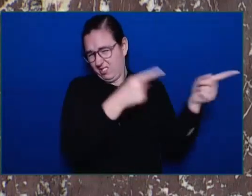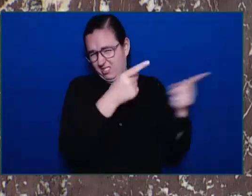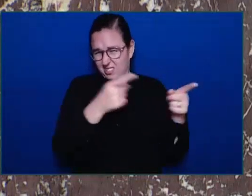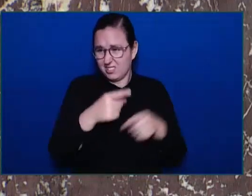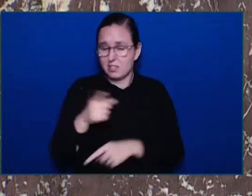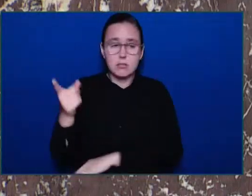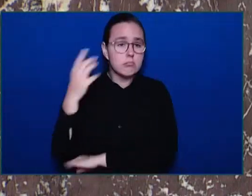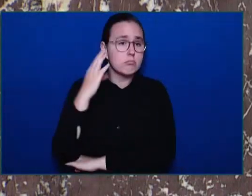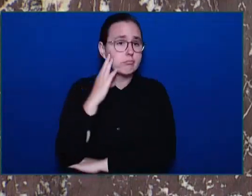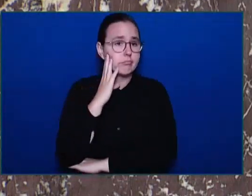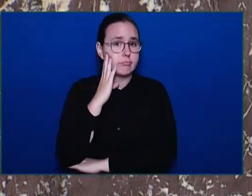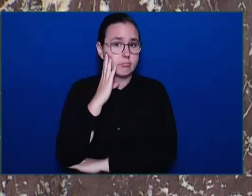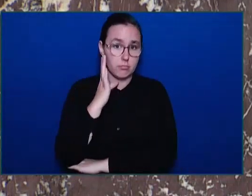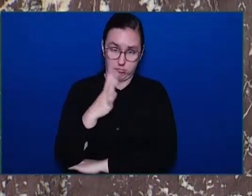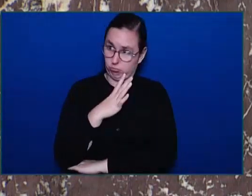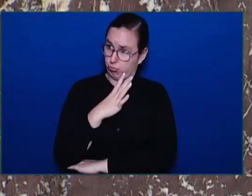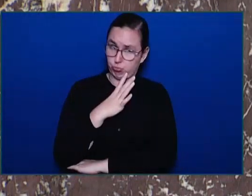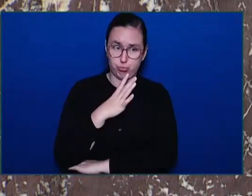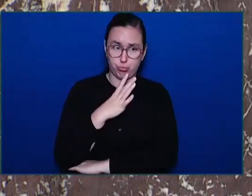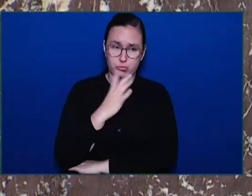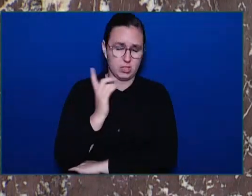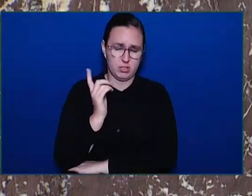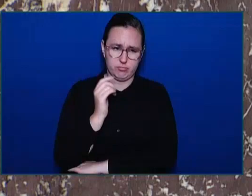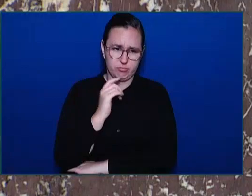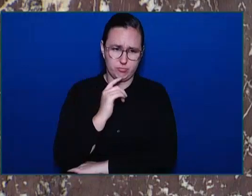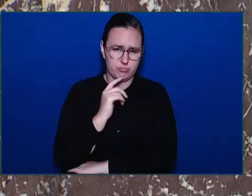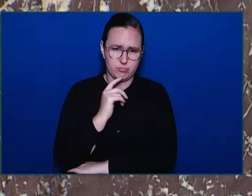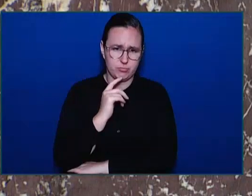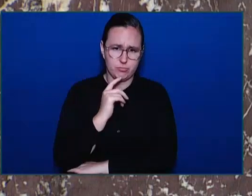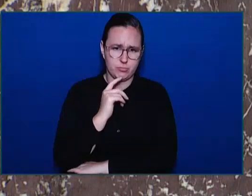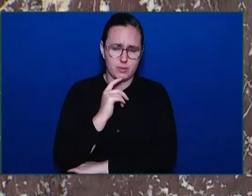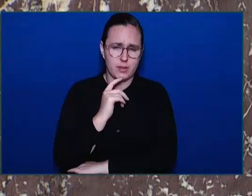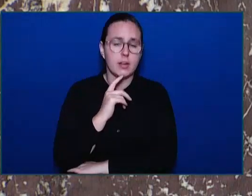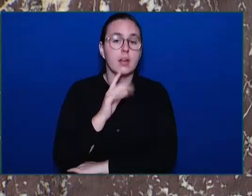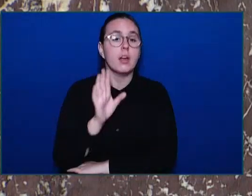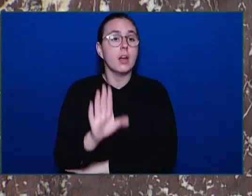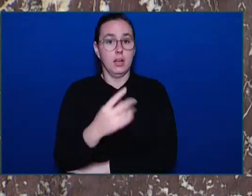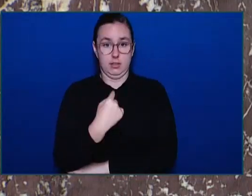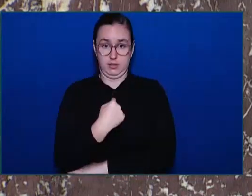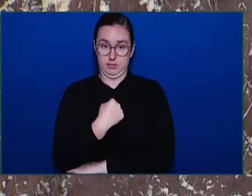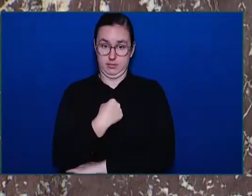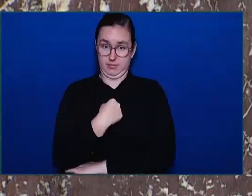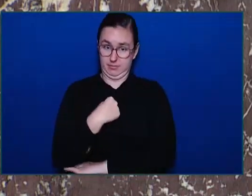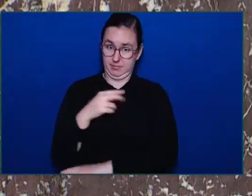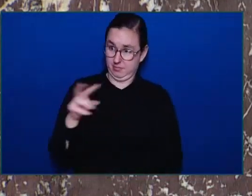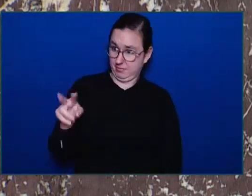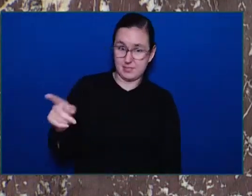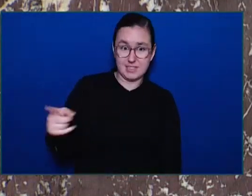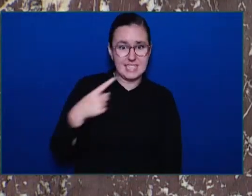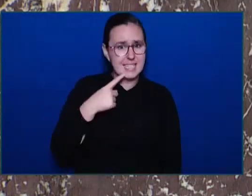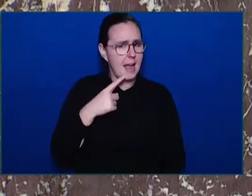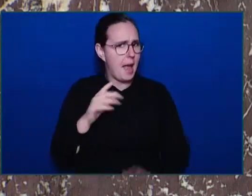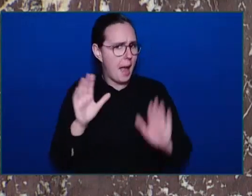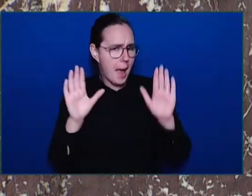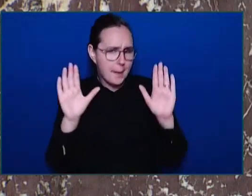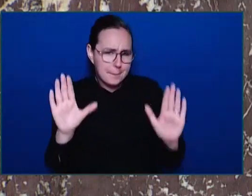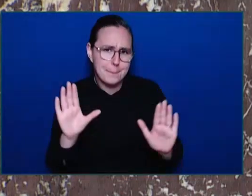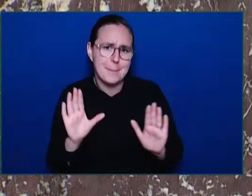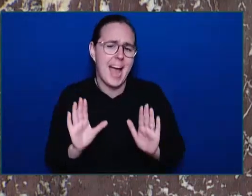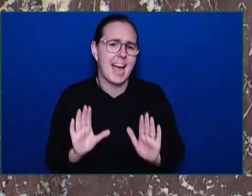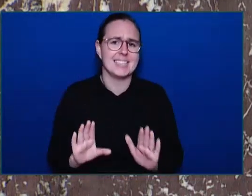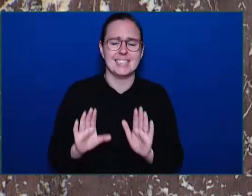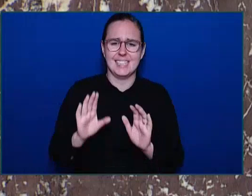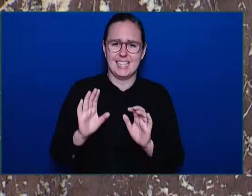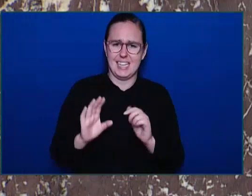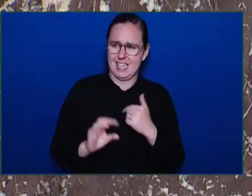It's absolutely ridiculous for me to actually hear the words amazing come out of someone in this room's mouth when I know that people have